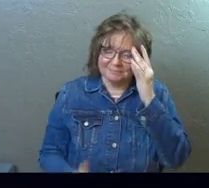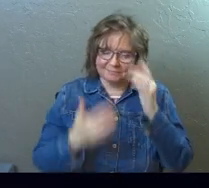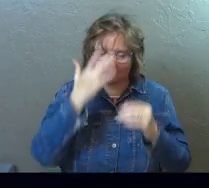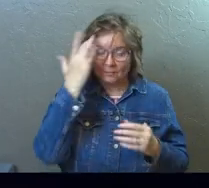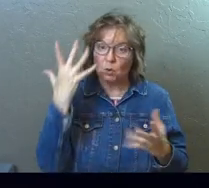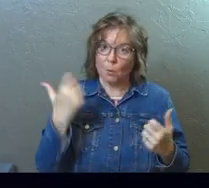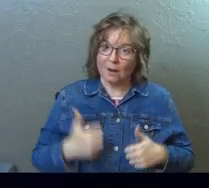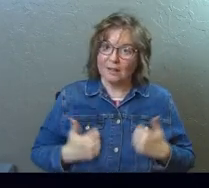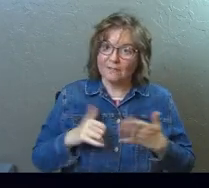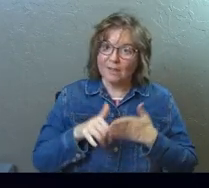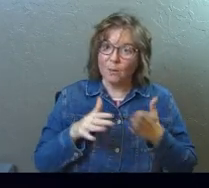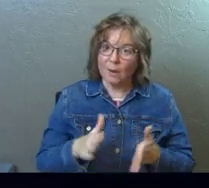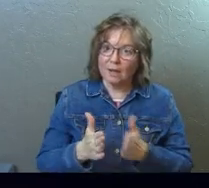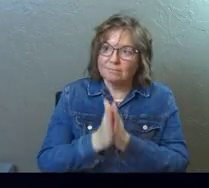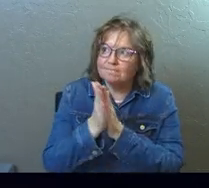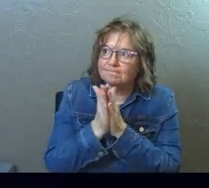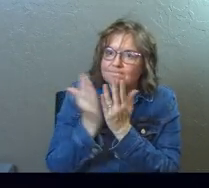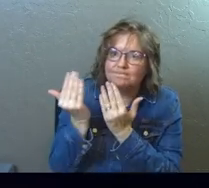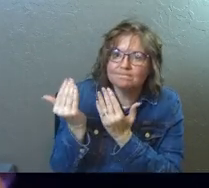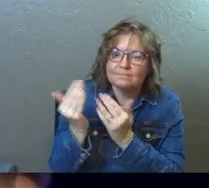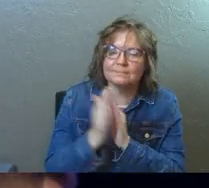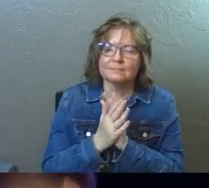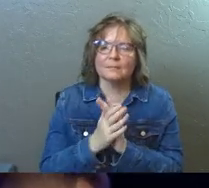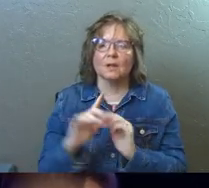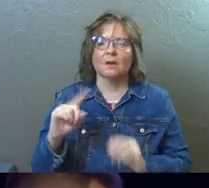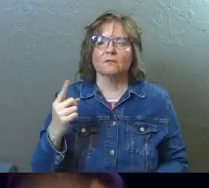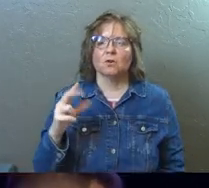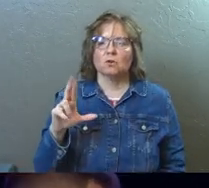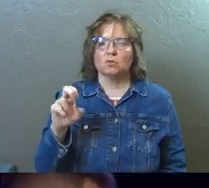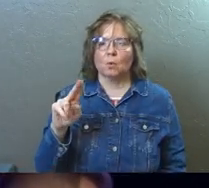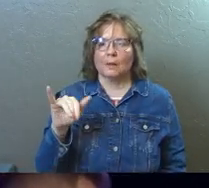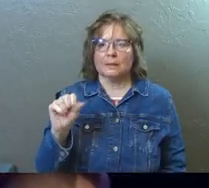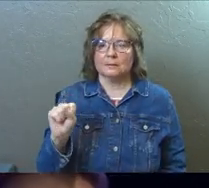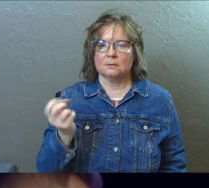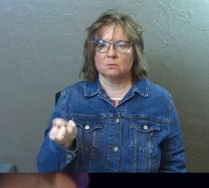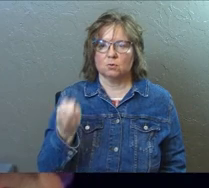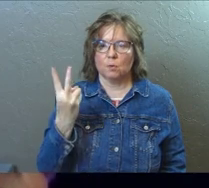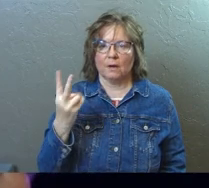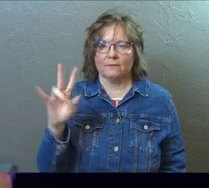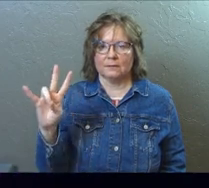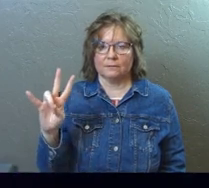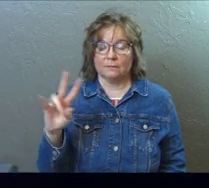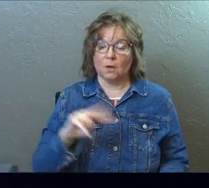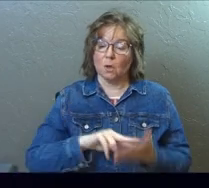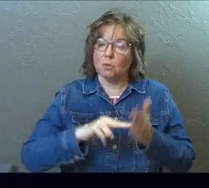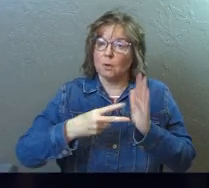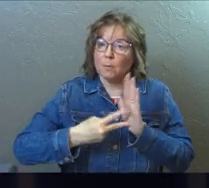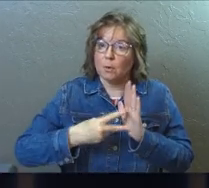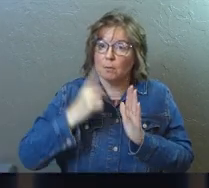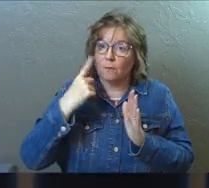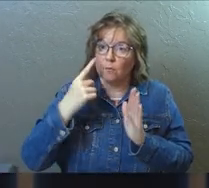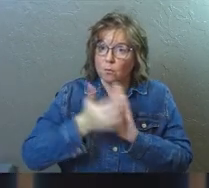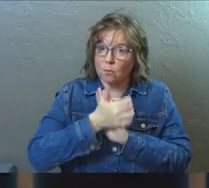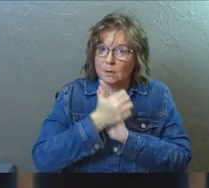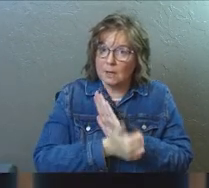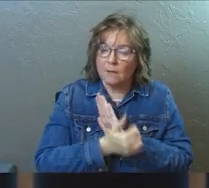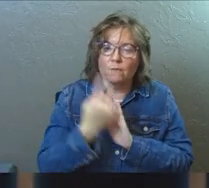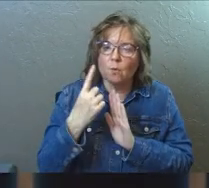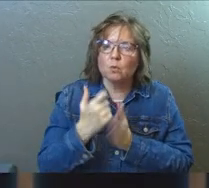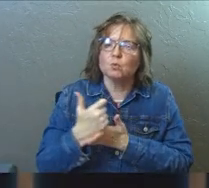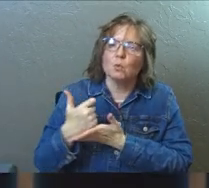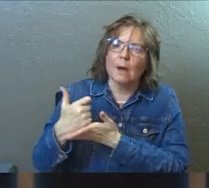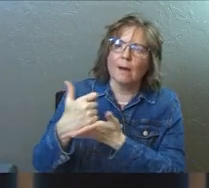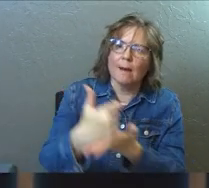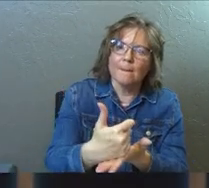Do you want to live that way? 1 Corinthians 12, 7 says, the purpose of the gift is gifts are to help others.